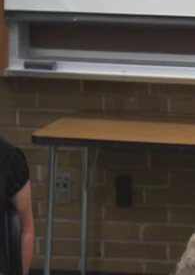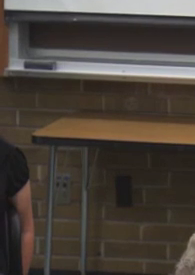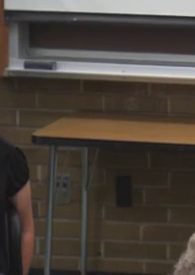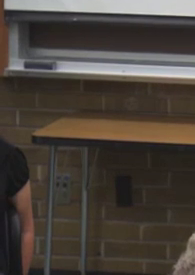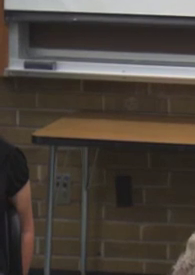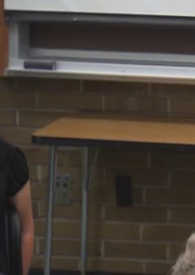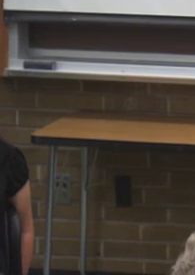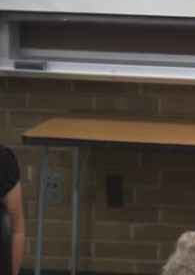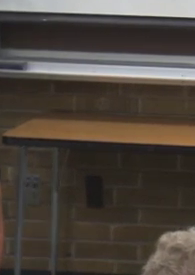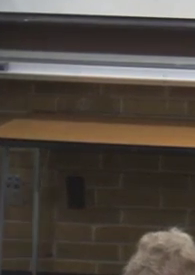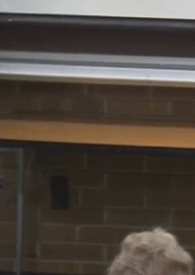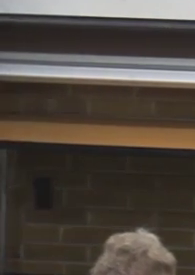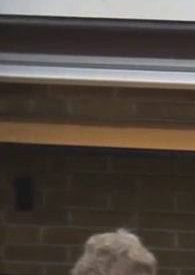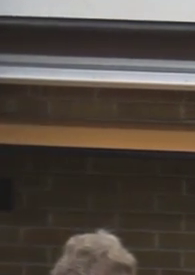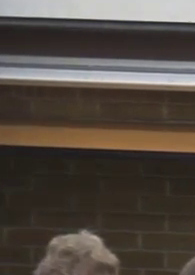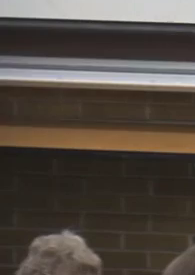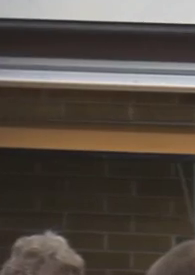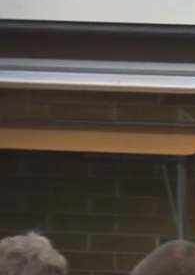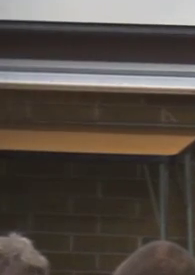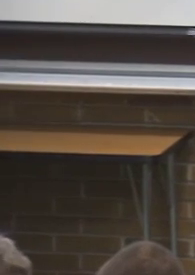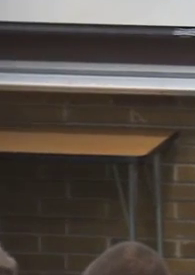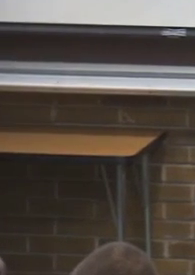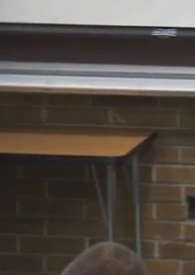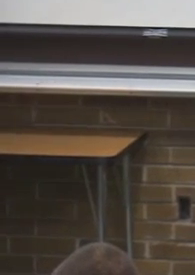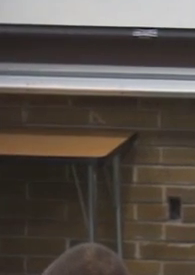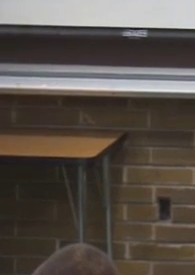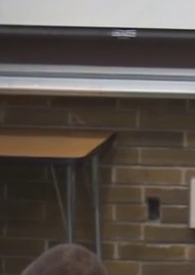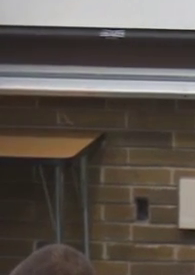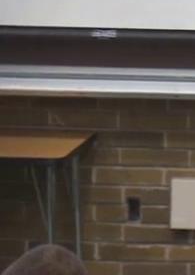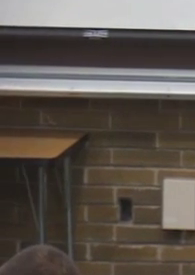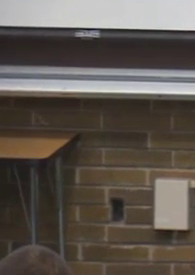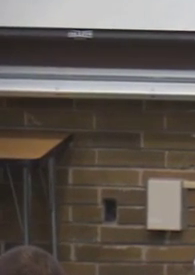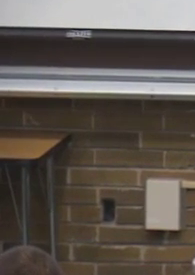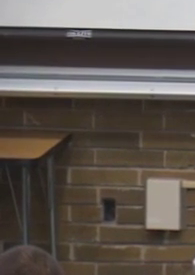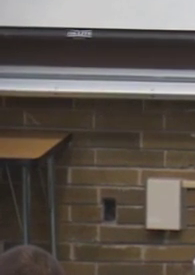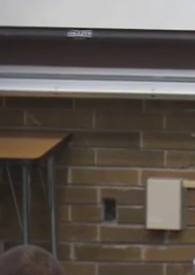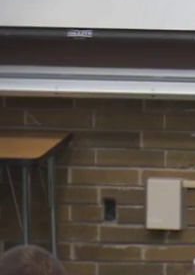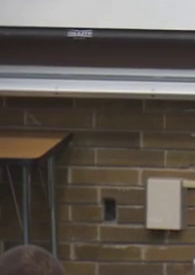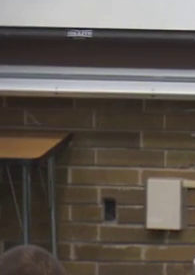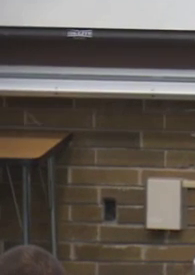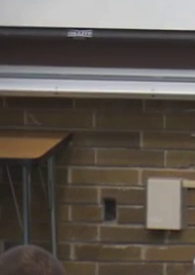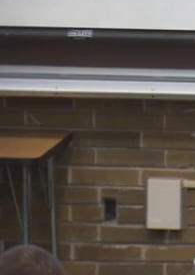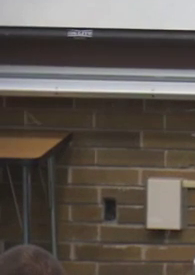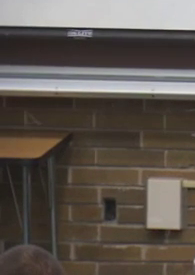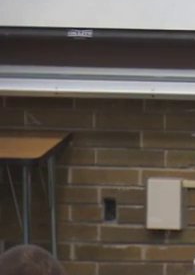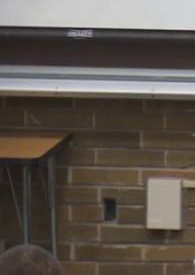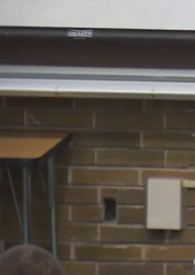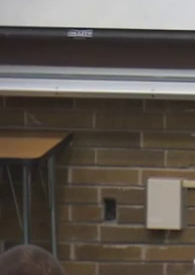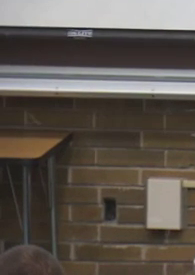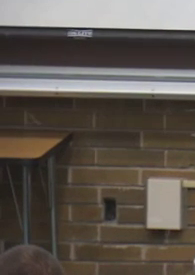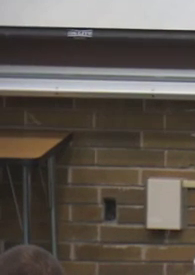Keep that in mind because next school year, you will also renew the FAFSA for 2012 and 2013.